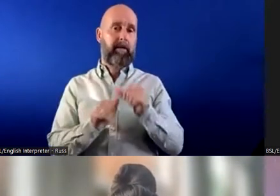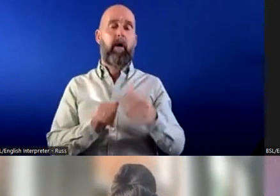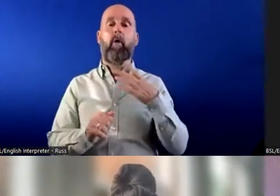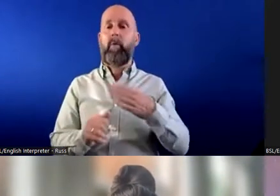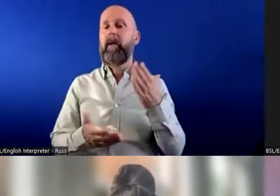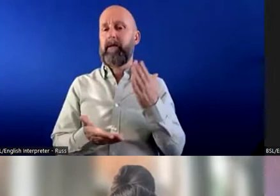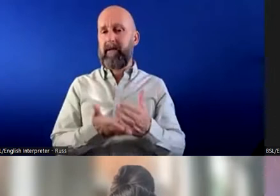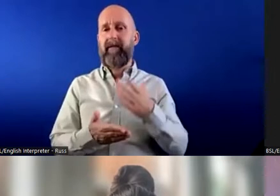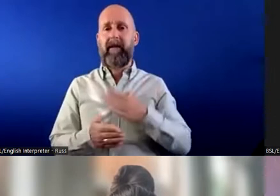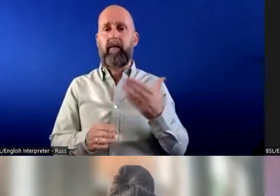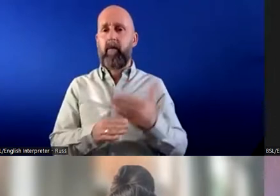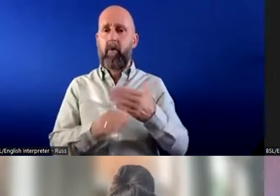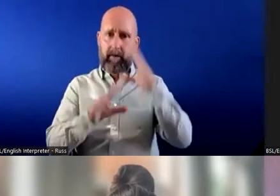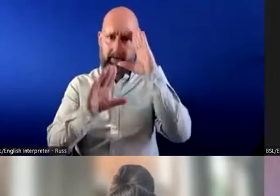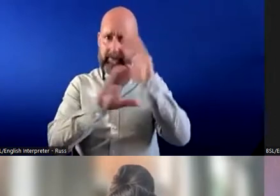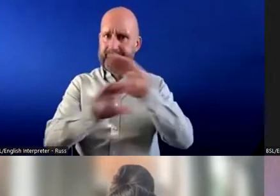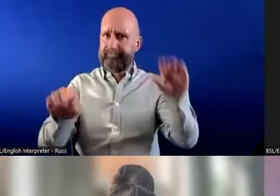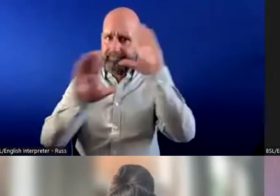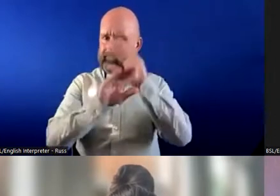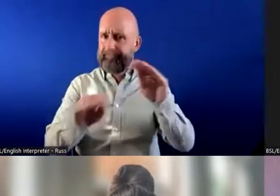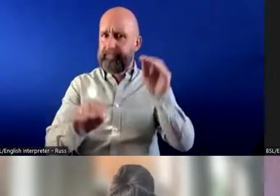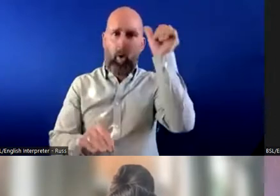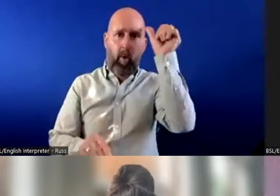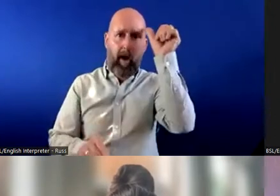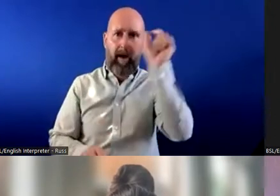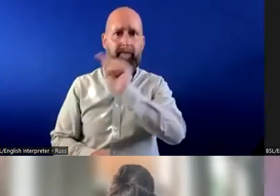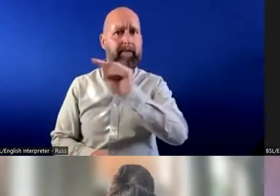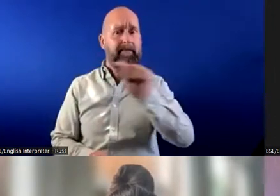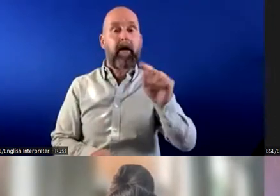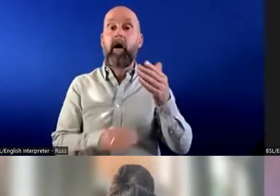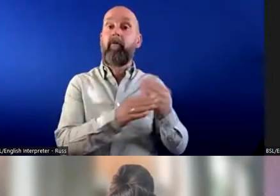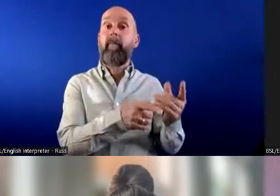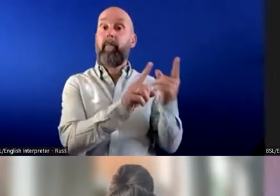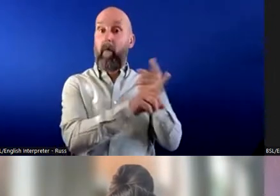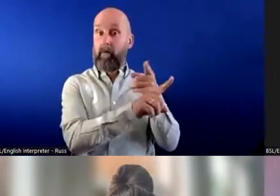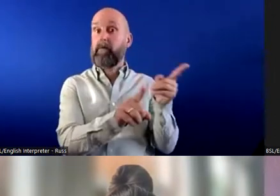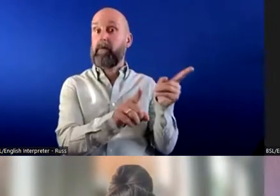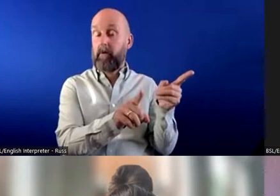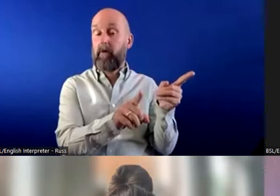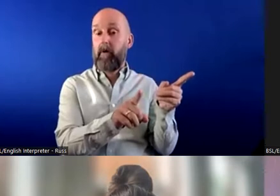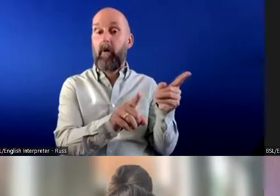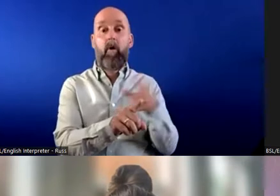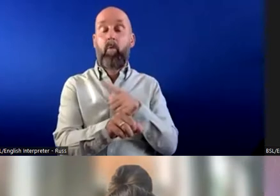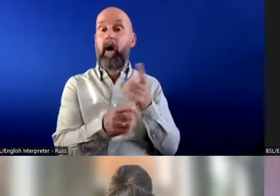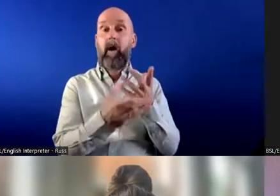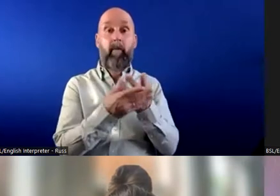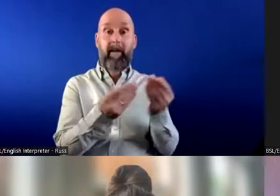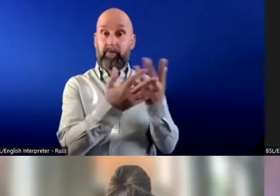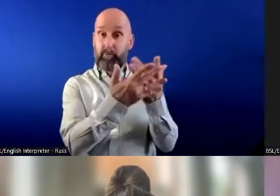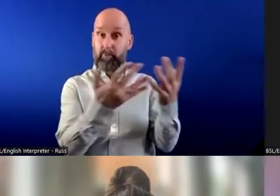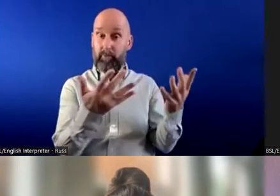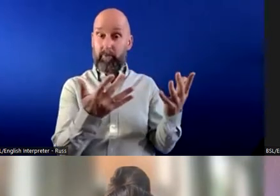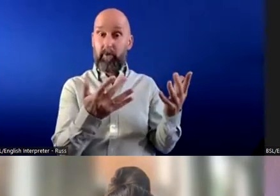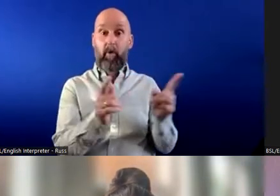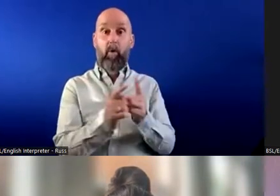definitely needed with it across the sectors both from the employer split side of you because we're missing out on a huge pool of talented